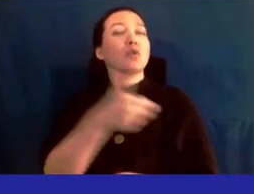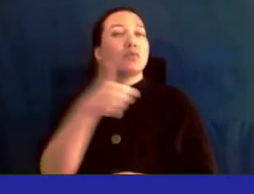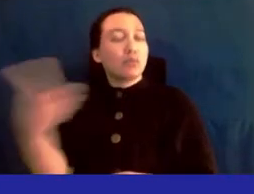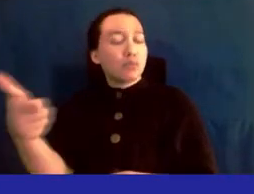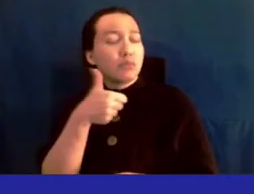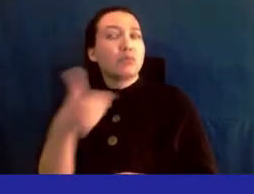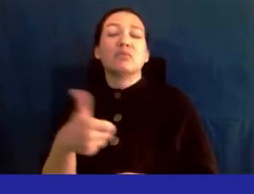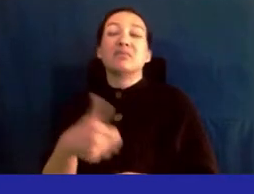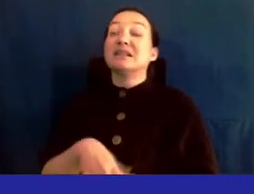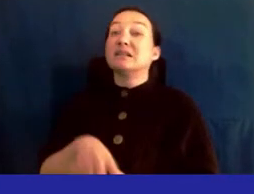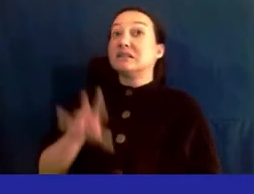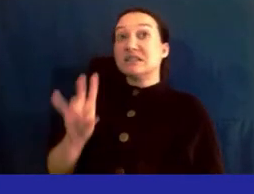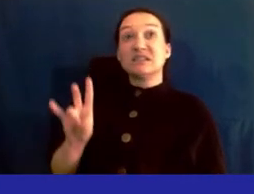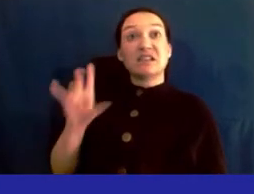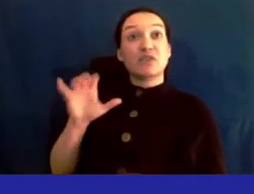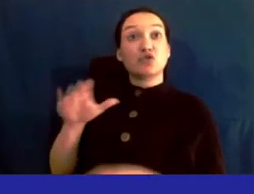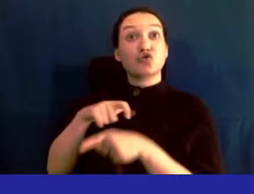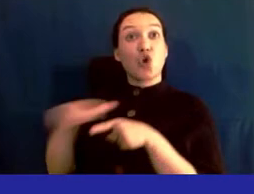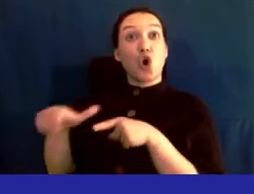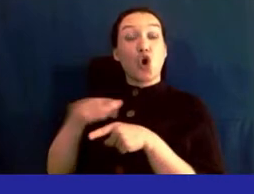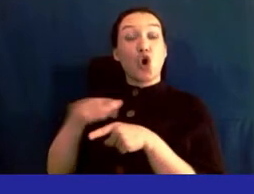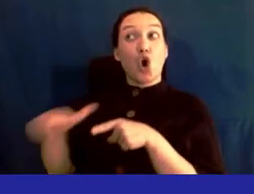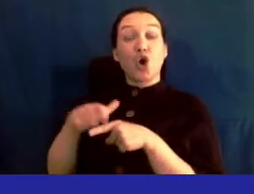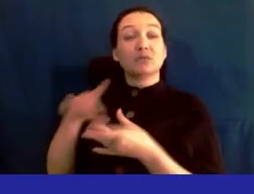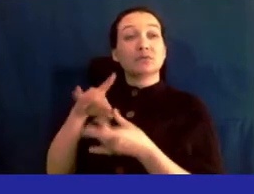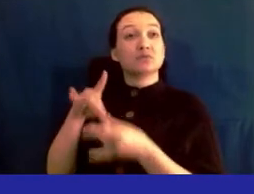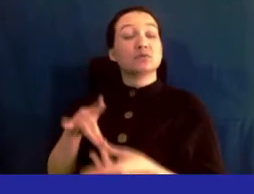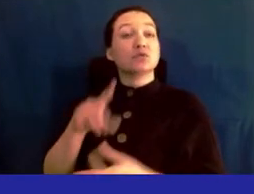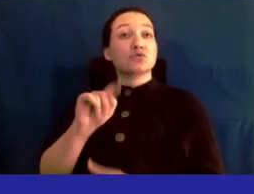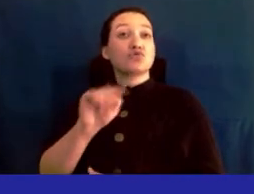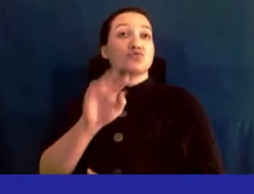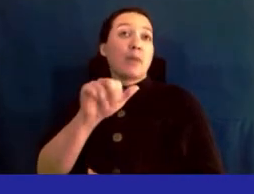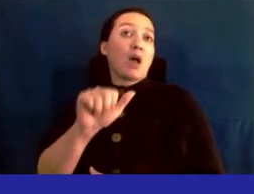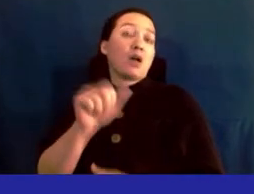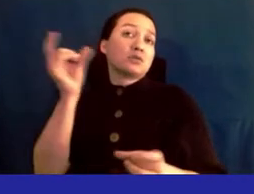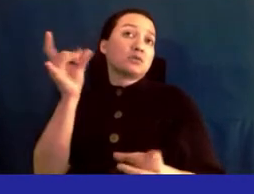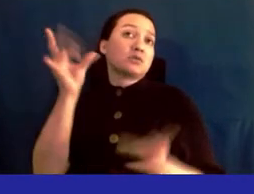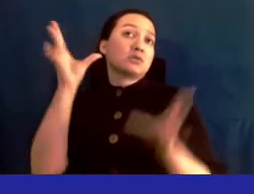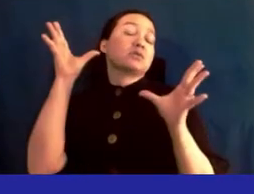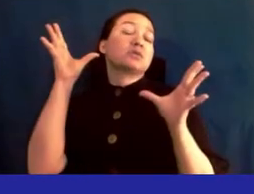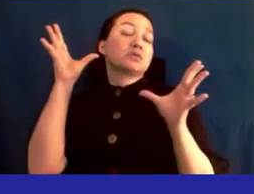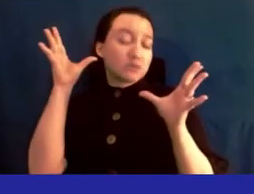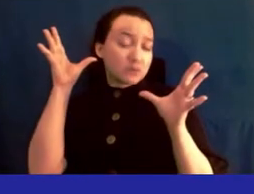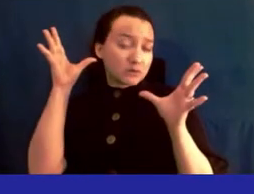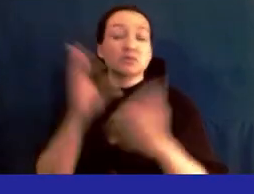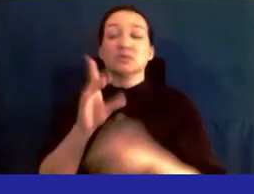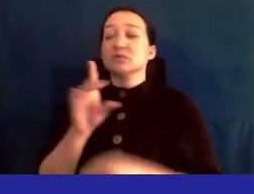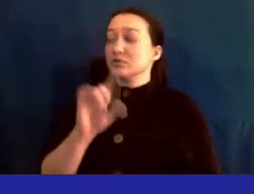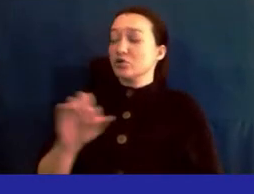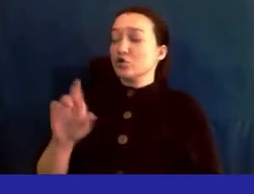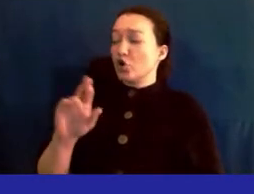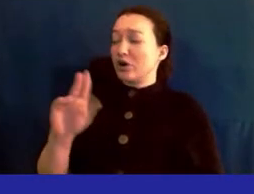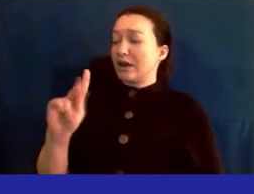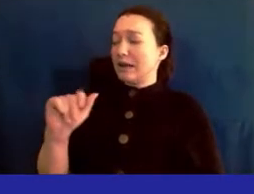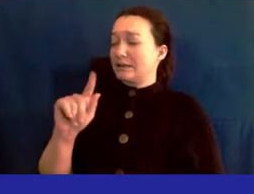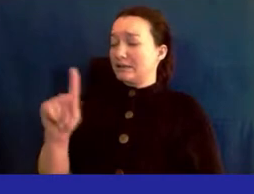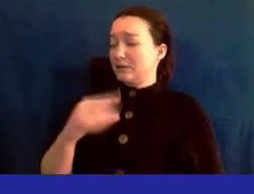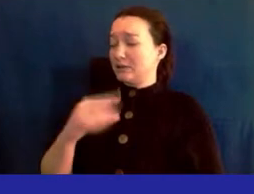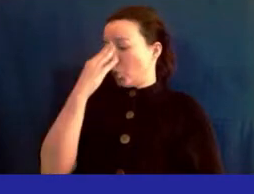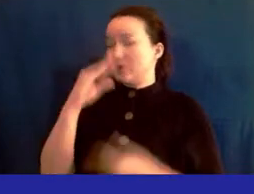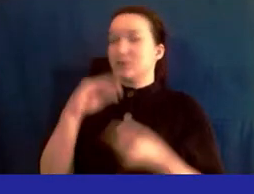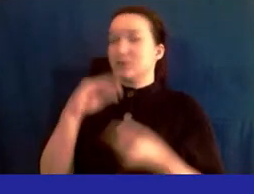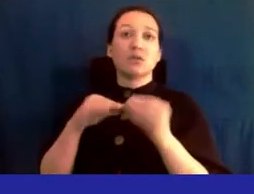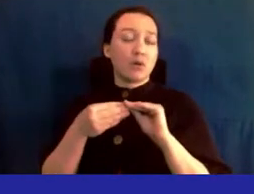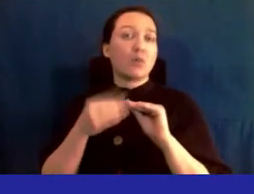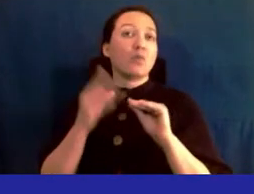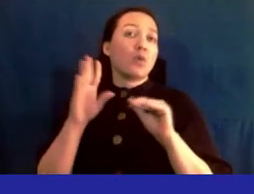seven of 700 of these calls were trauma related um dr katz knows the statistics we're going to